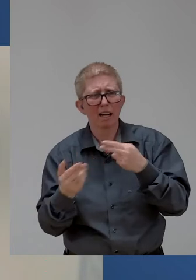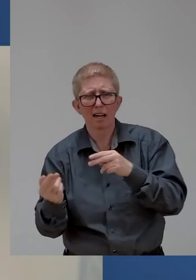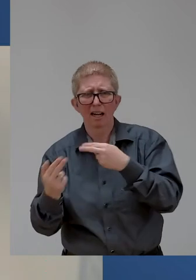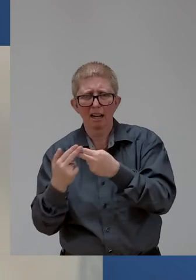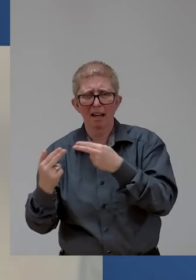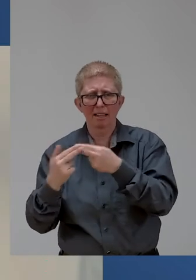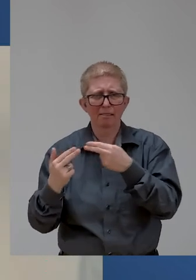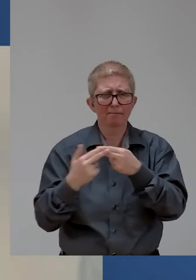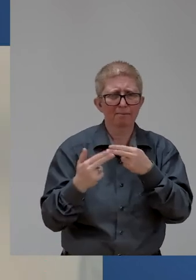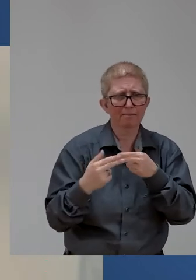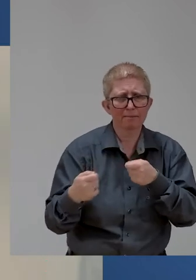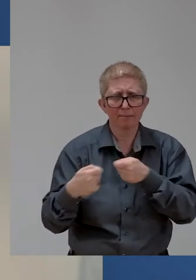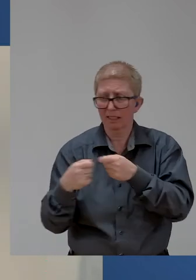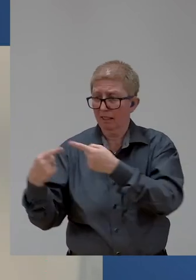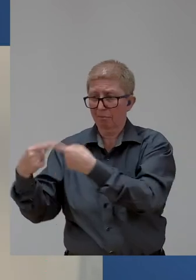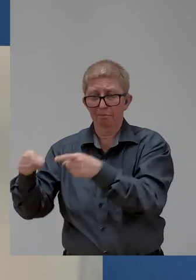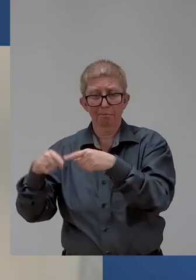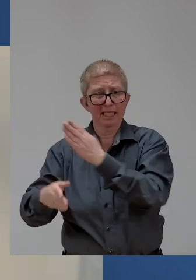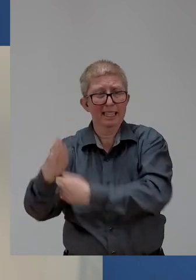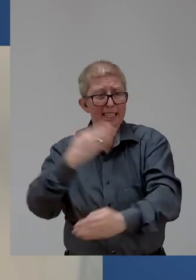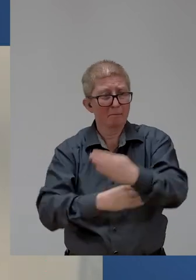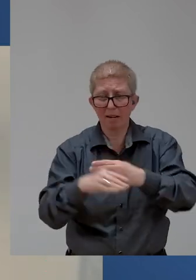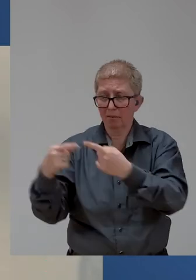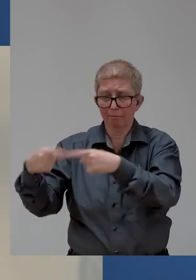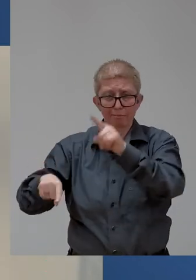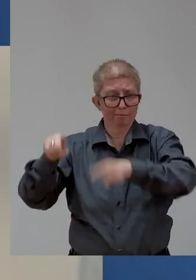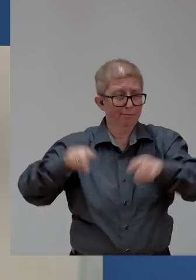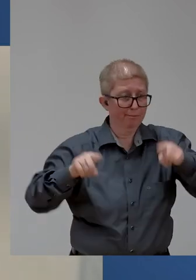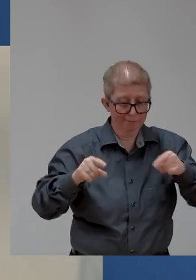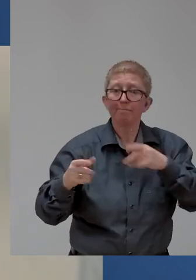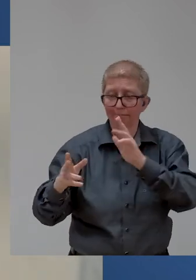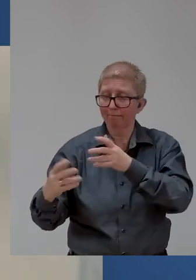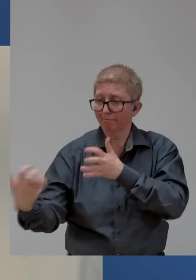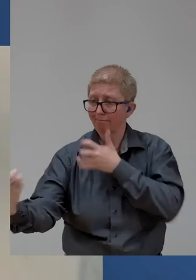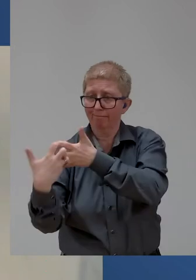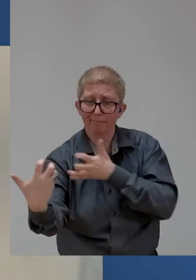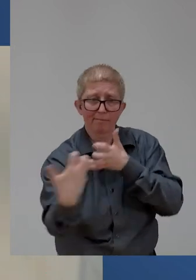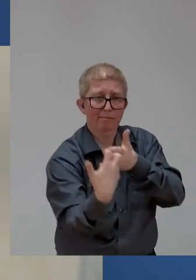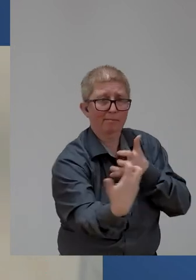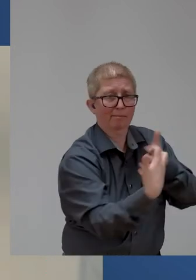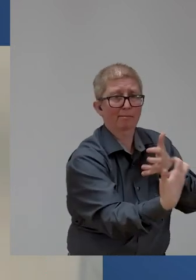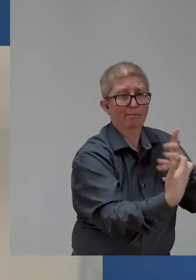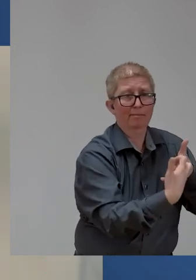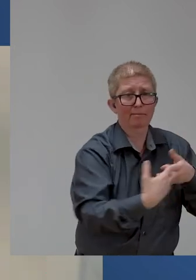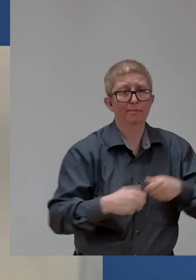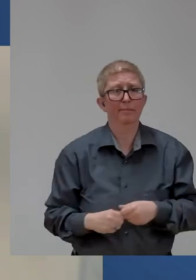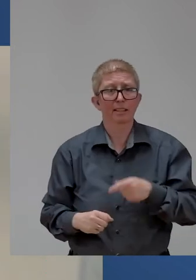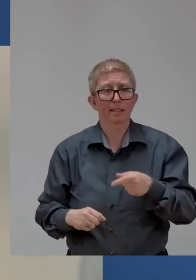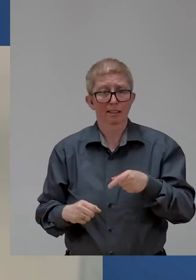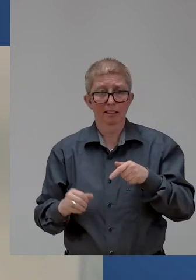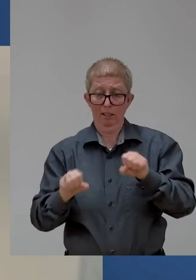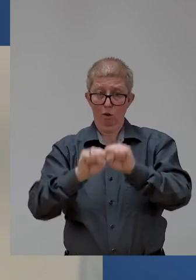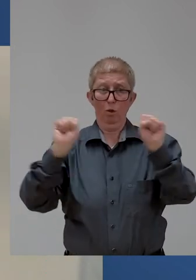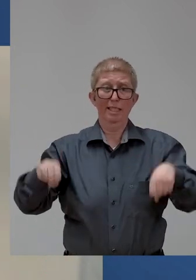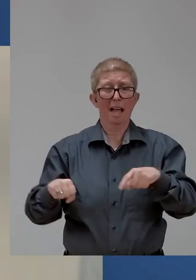The hard work now falls on UN colleagues to coordinate different parts of the UN system to make the form a reality and to actually be implemented